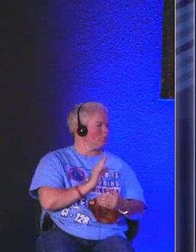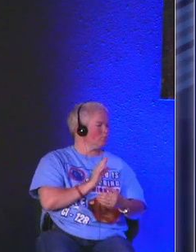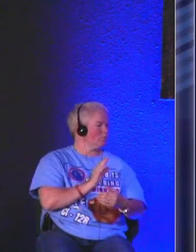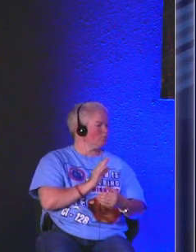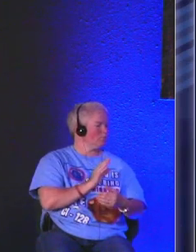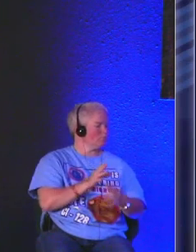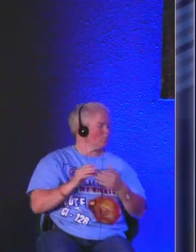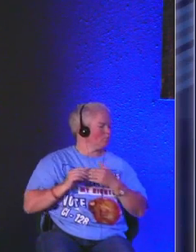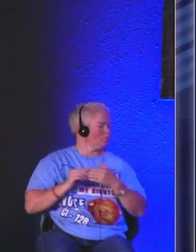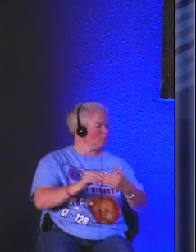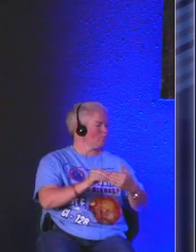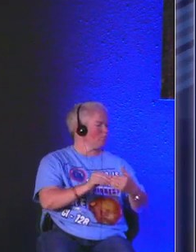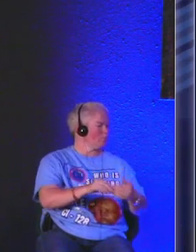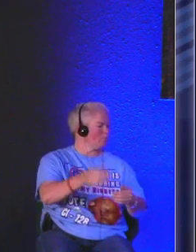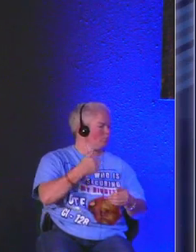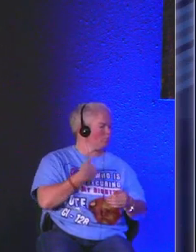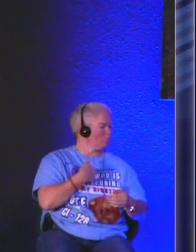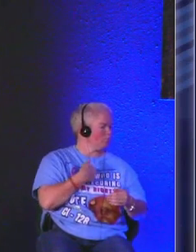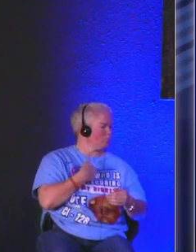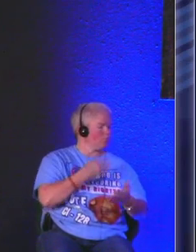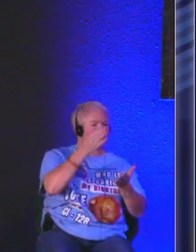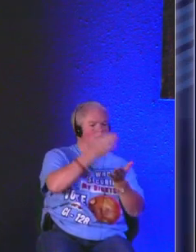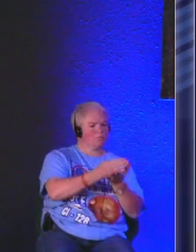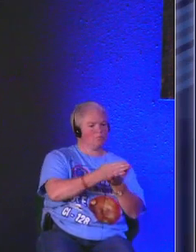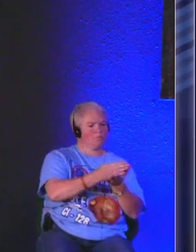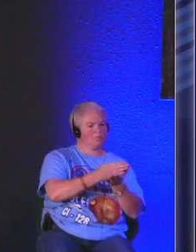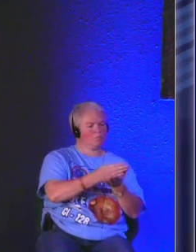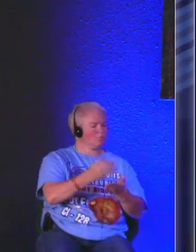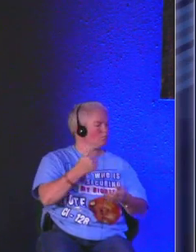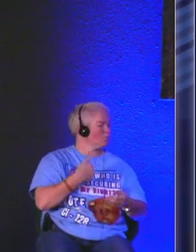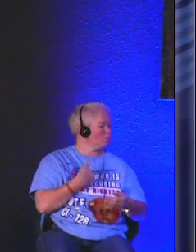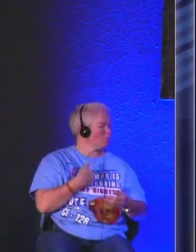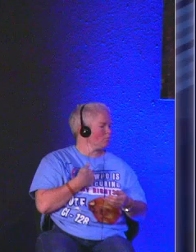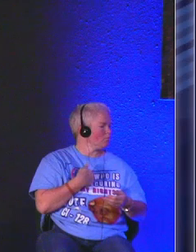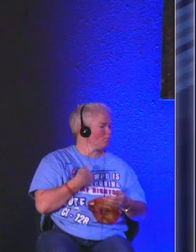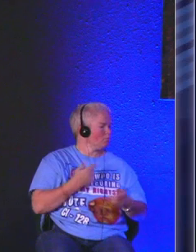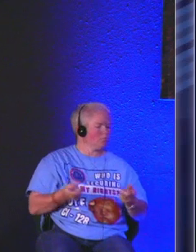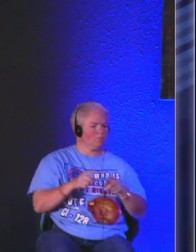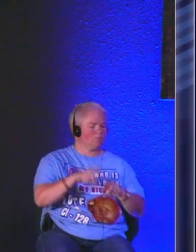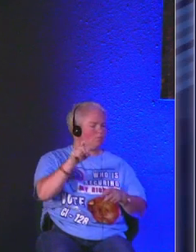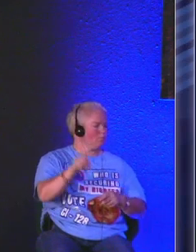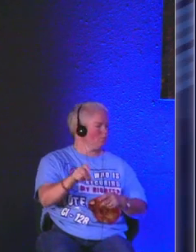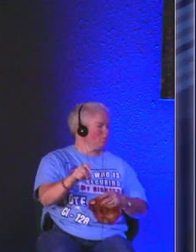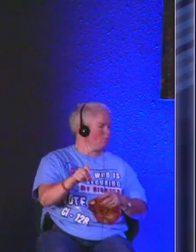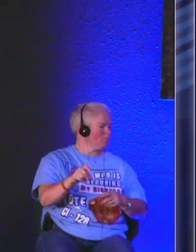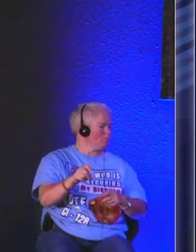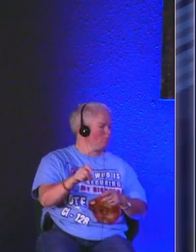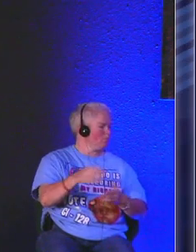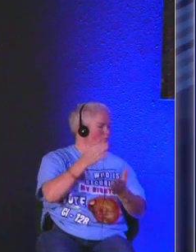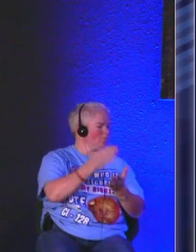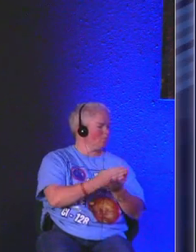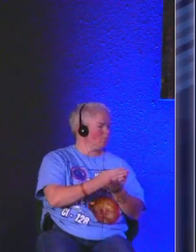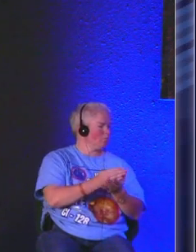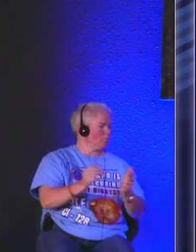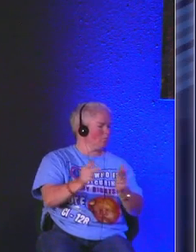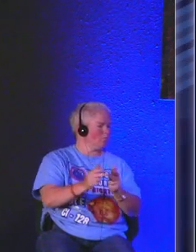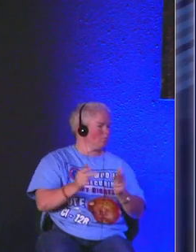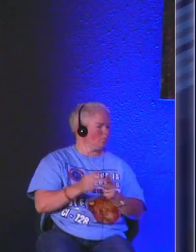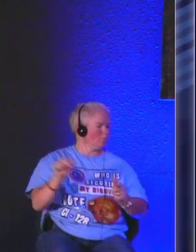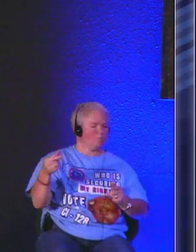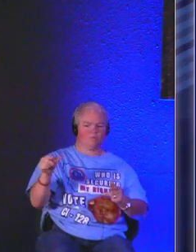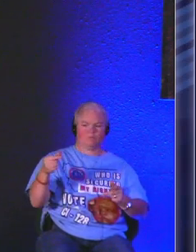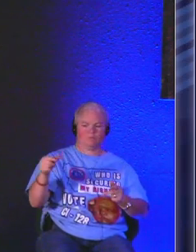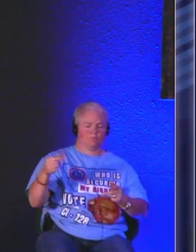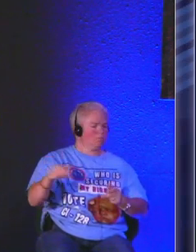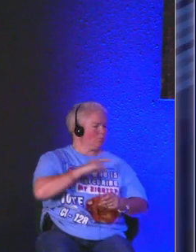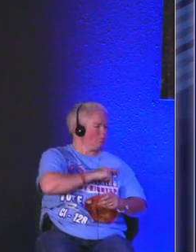only leads me he stops me when necessary and he stops me in places